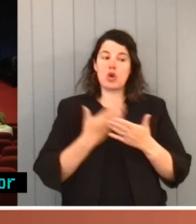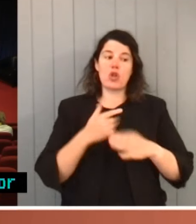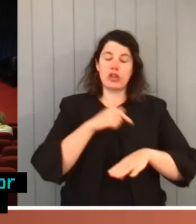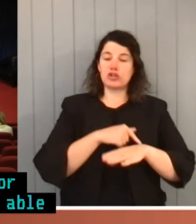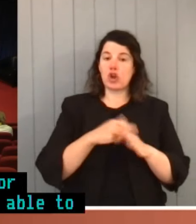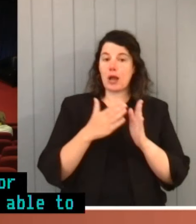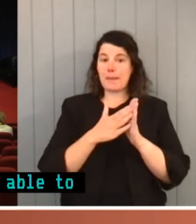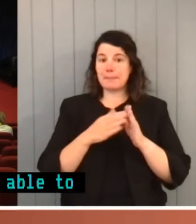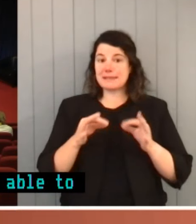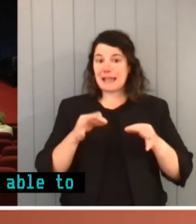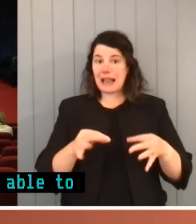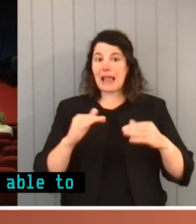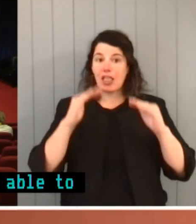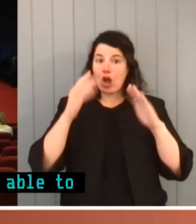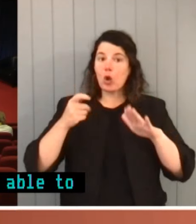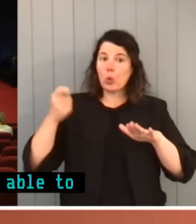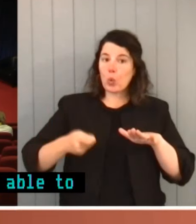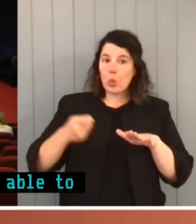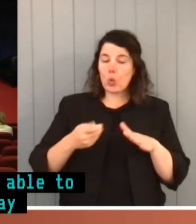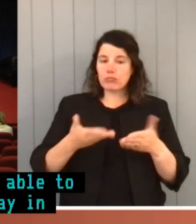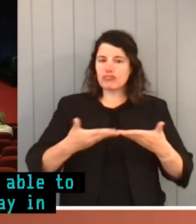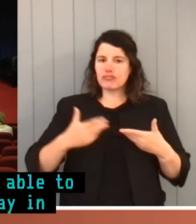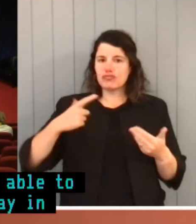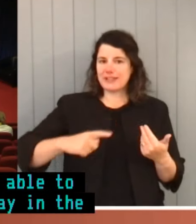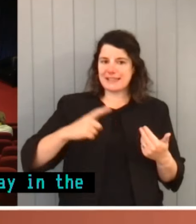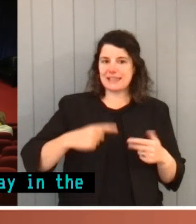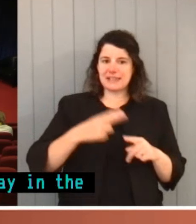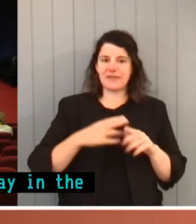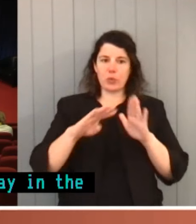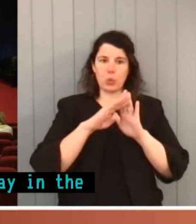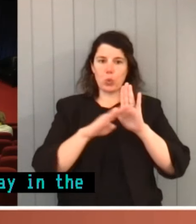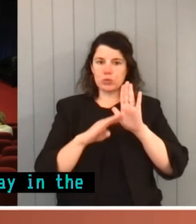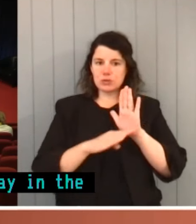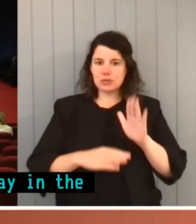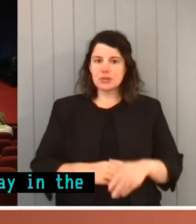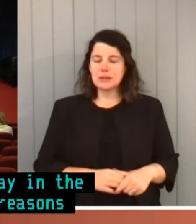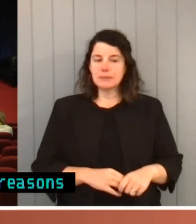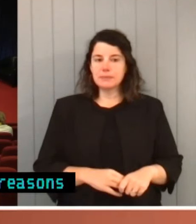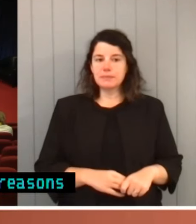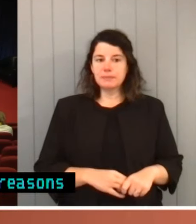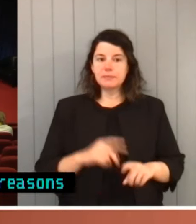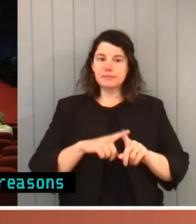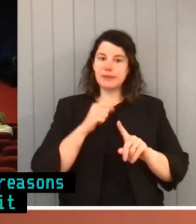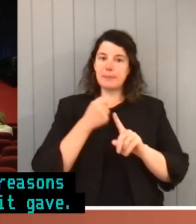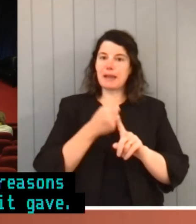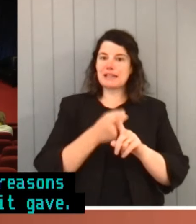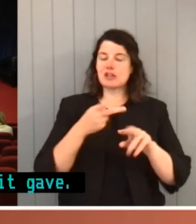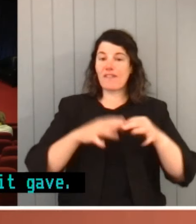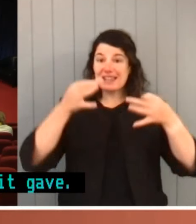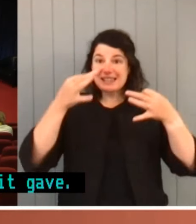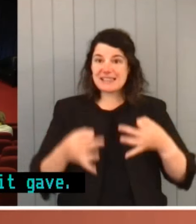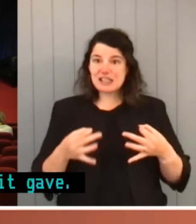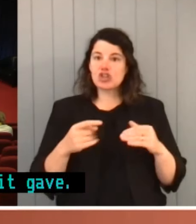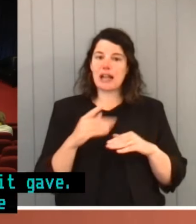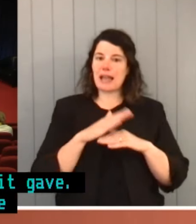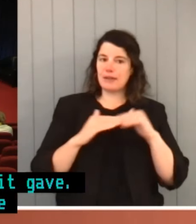High Court providing its reasons following the orders that it gave and the consequences of the ruling and the interplay with the